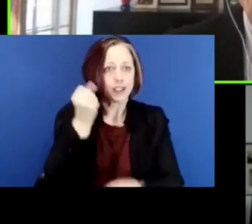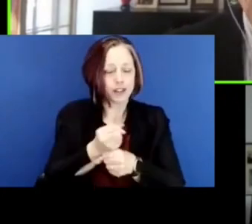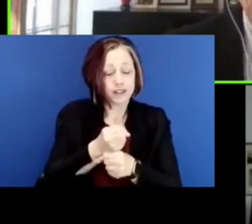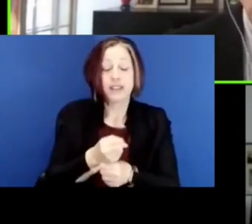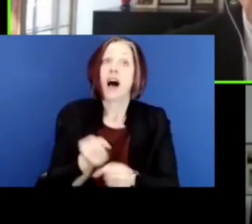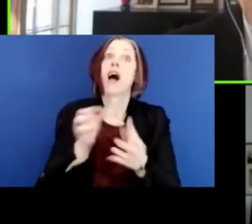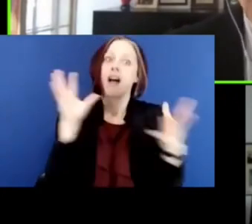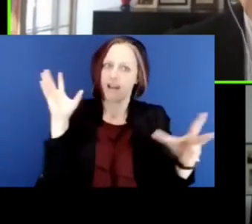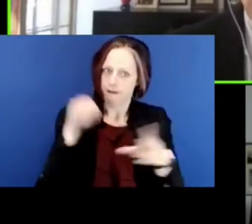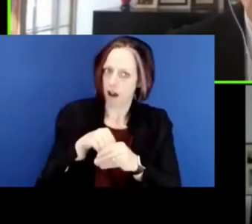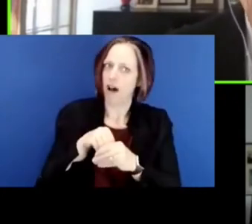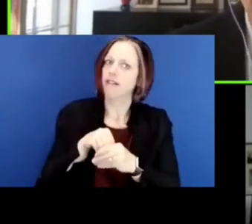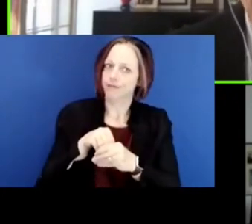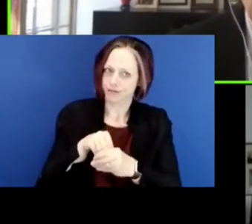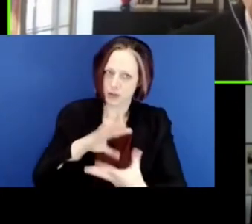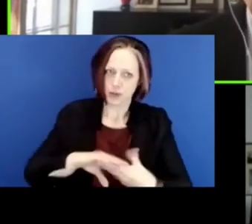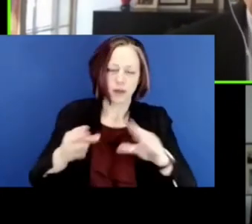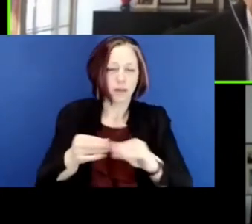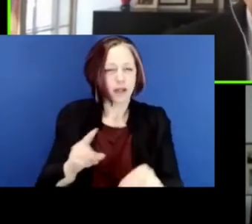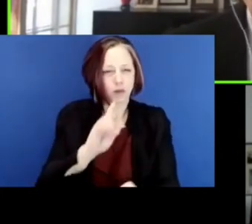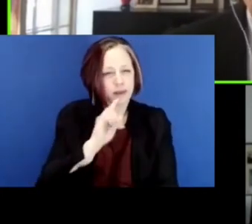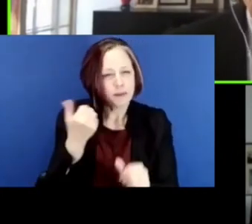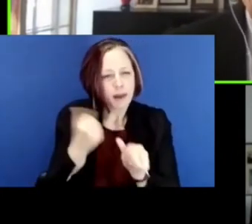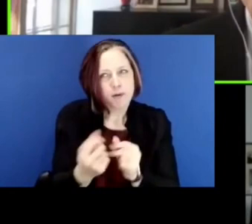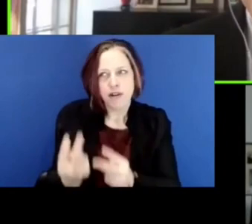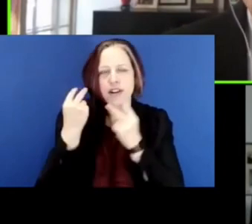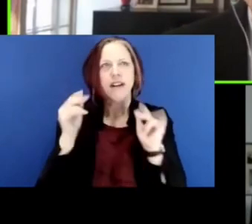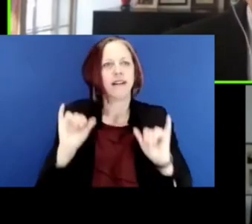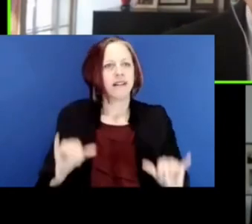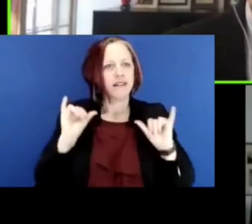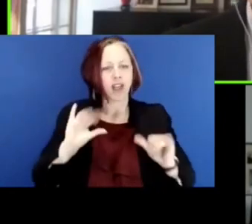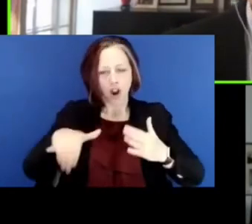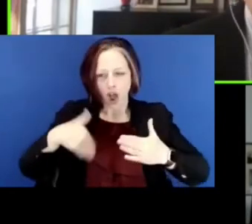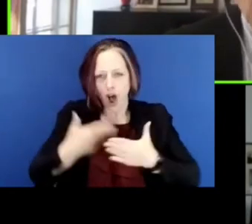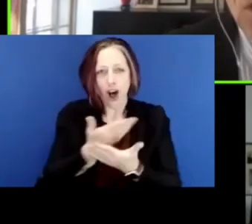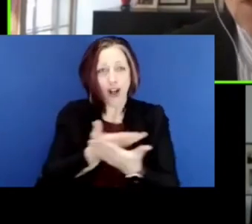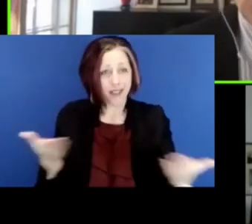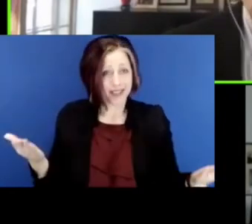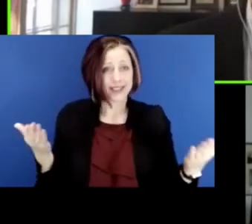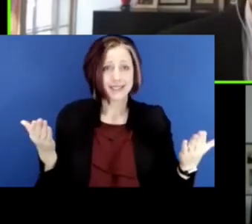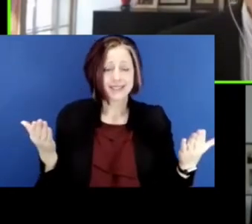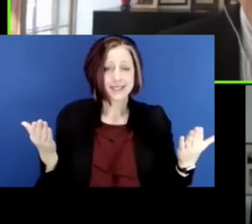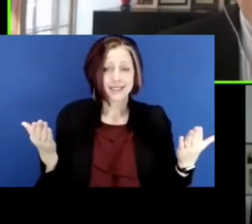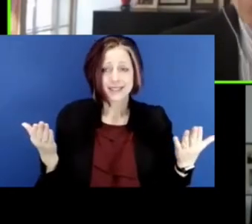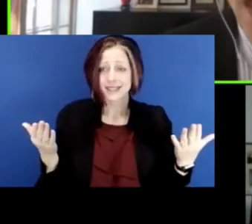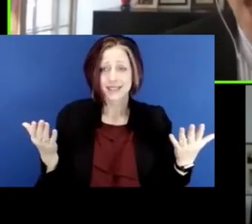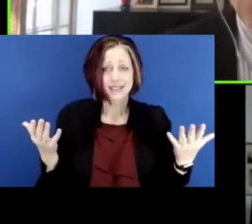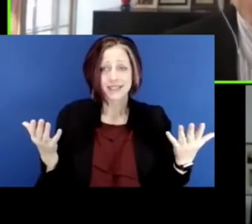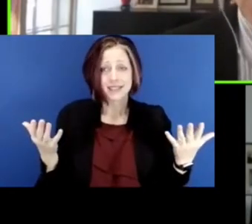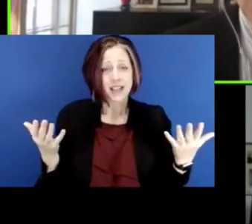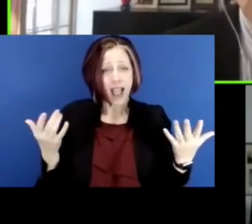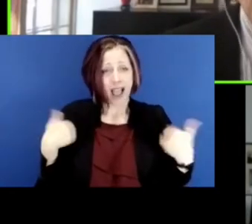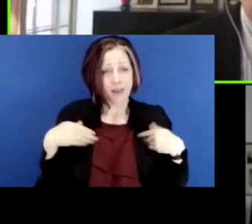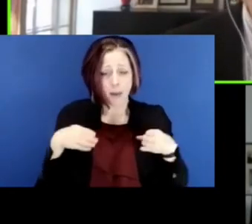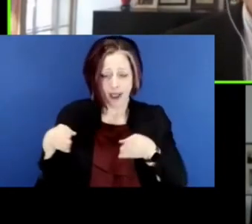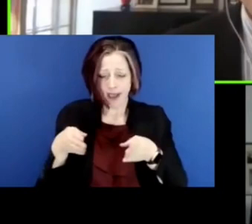lot to that story. But it's a reminder that all things are, you know, go down a path